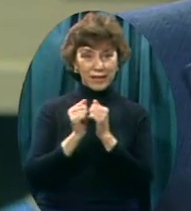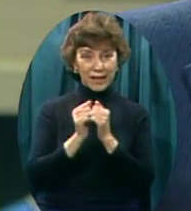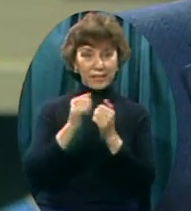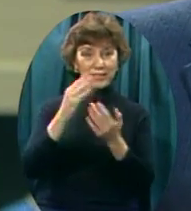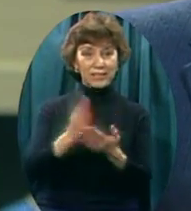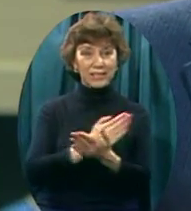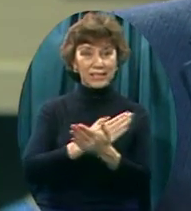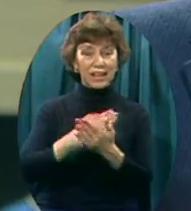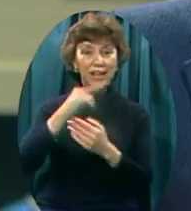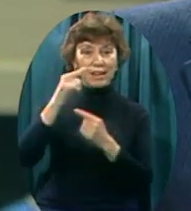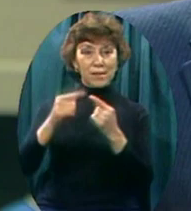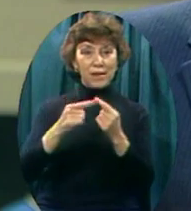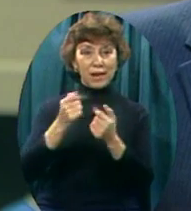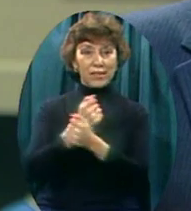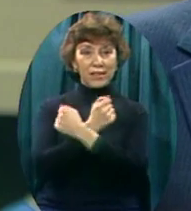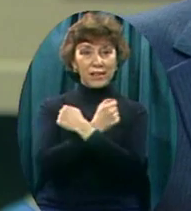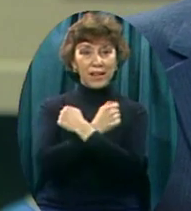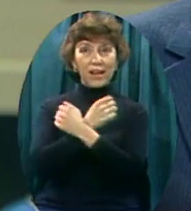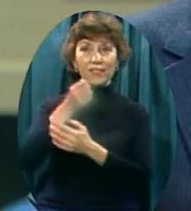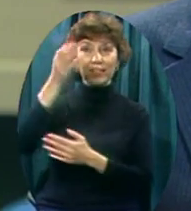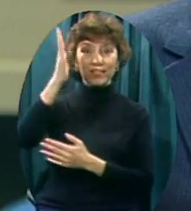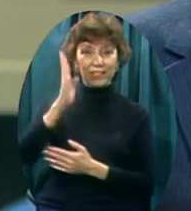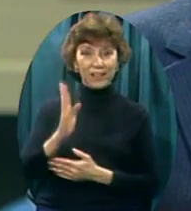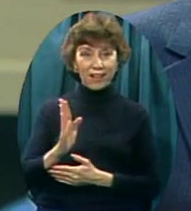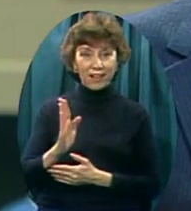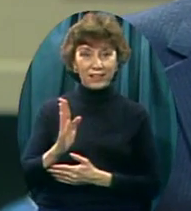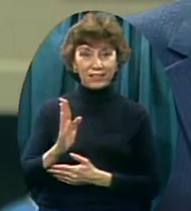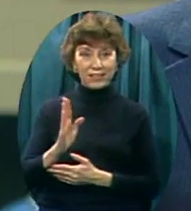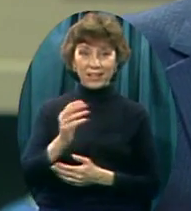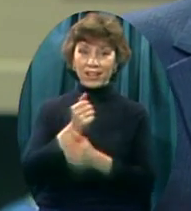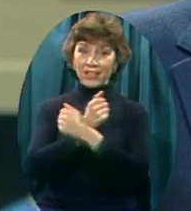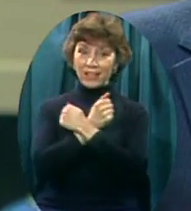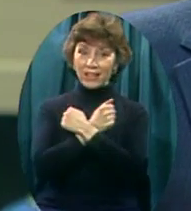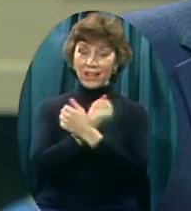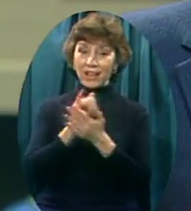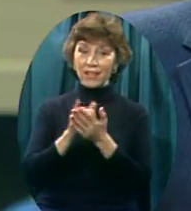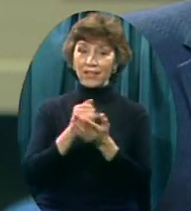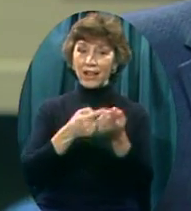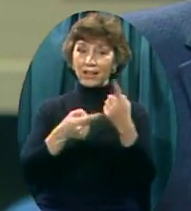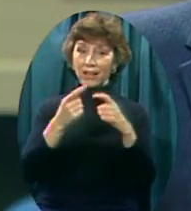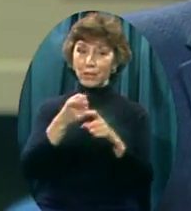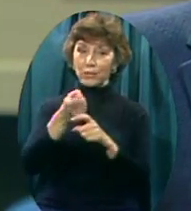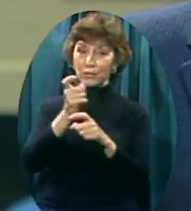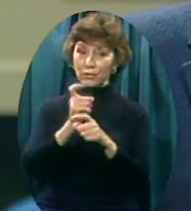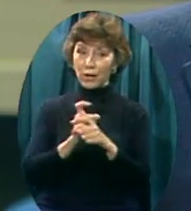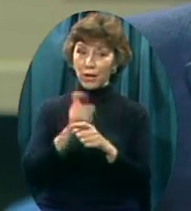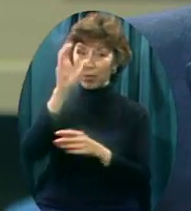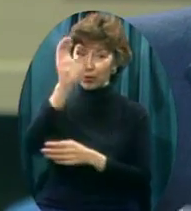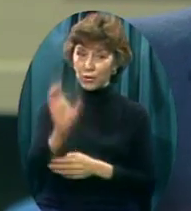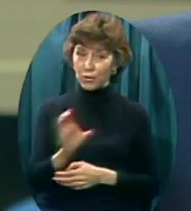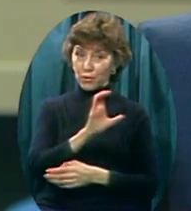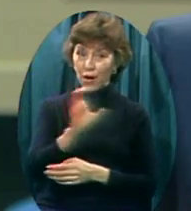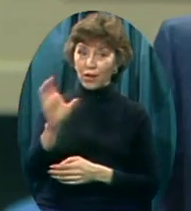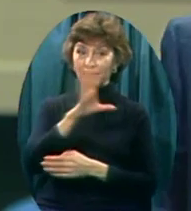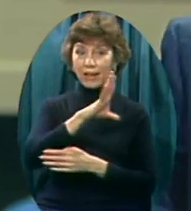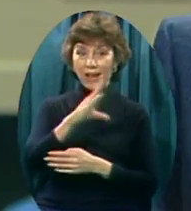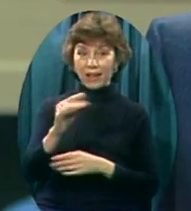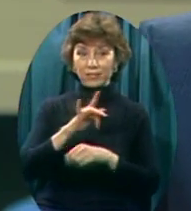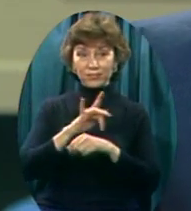God, the kind of love that comes from the cross and the empty tomb. Don Norman,